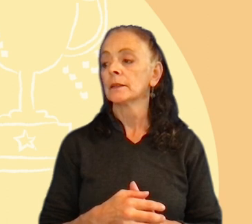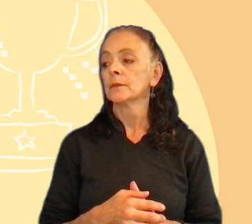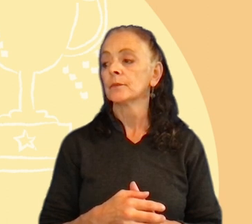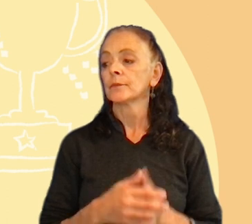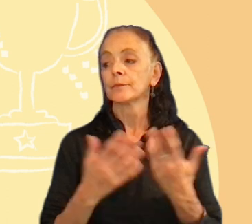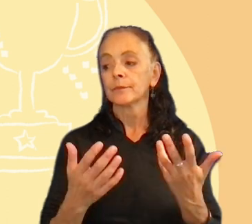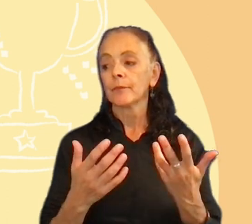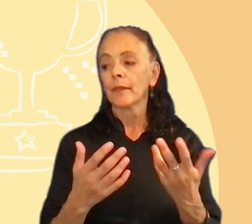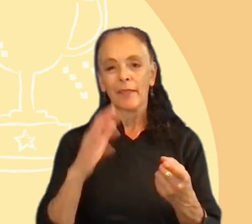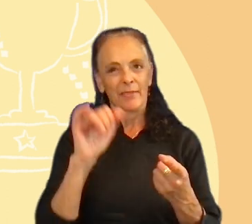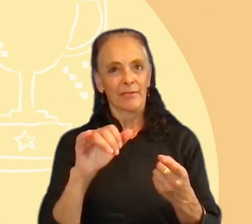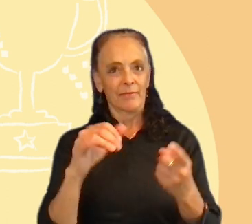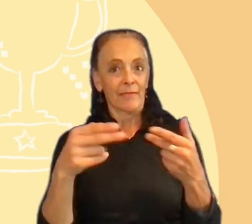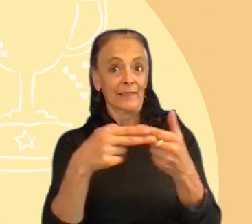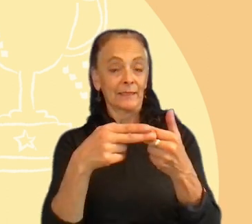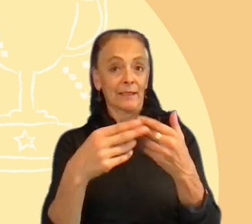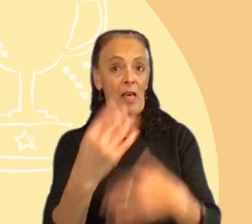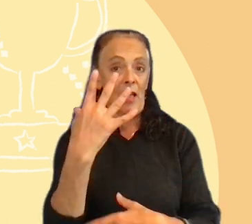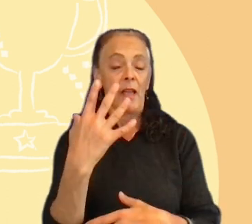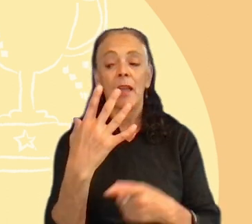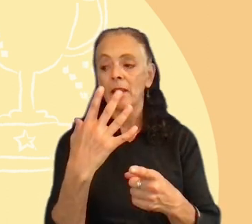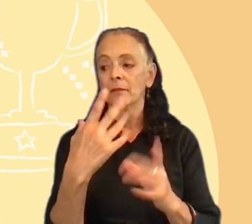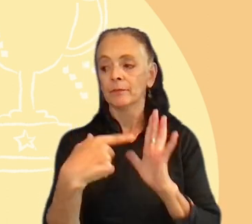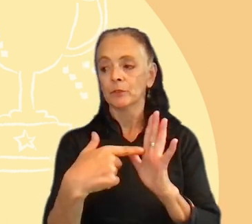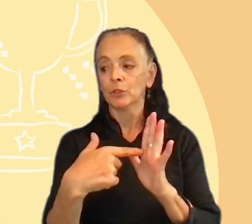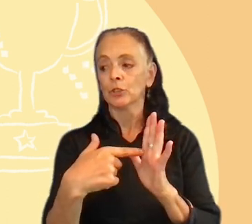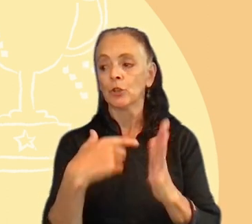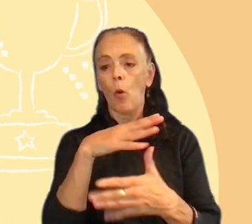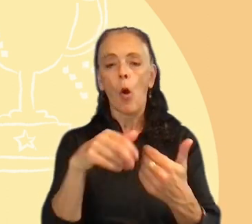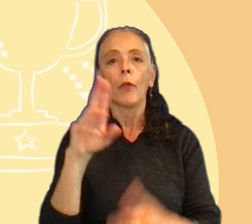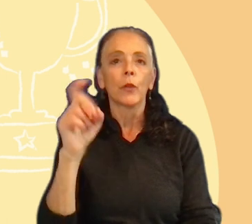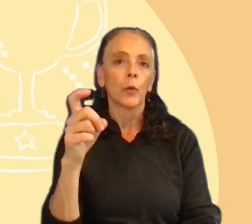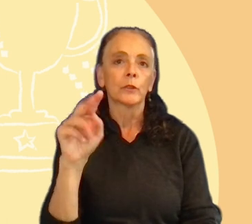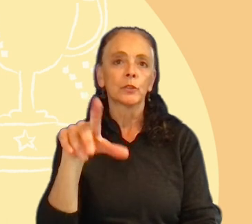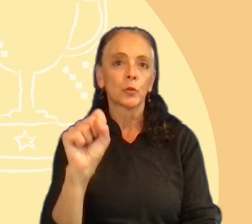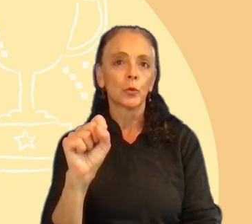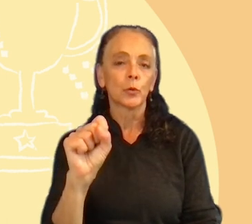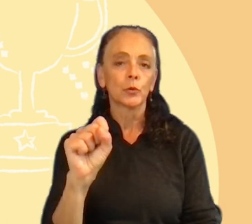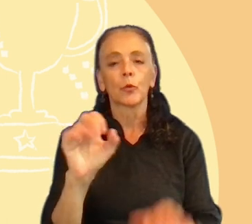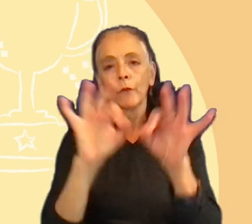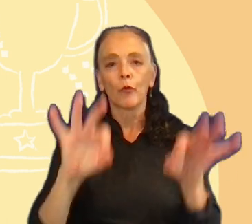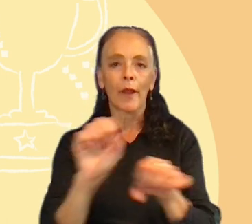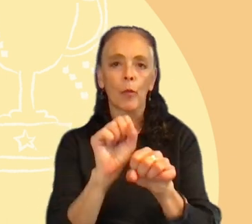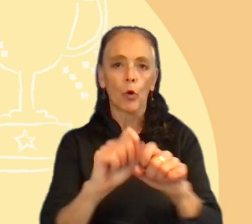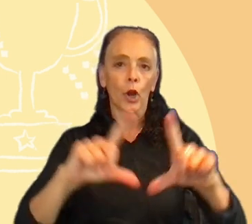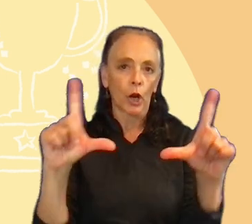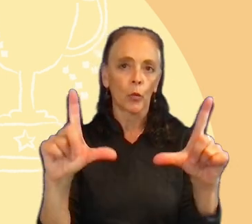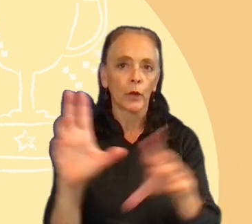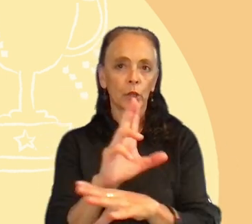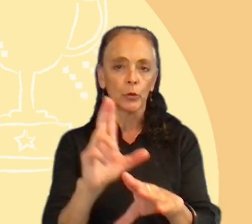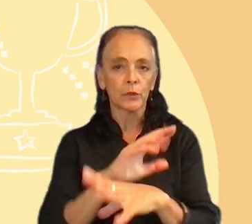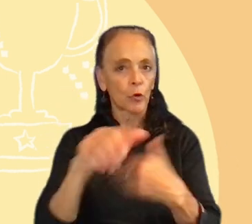In this slide, I present you every UX tool or framework that we used during all the